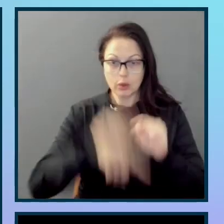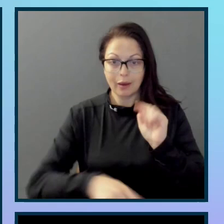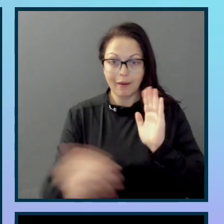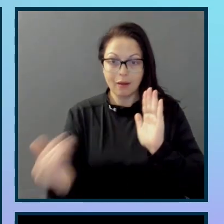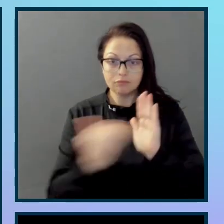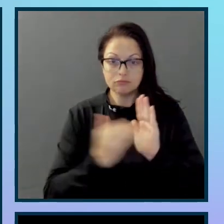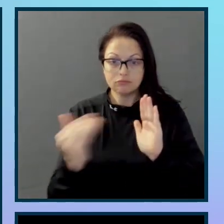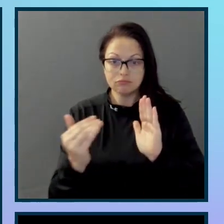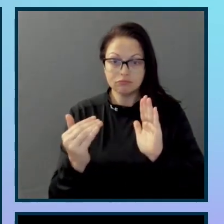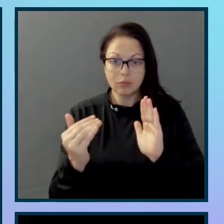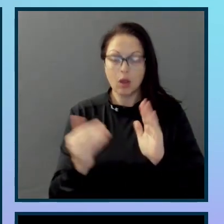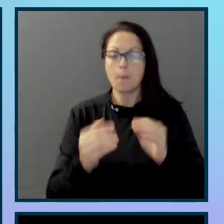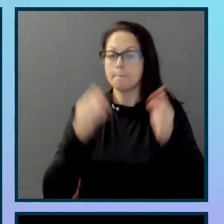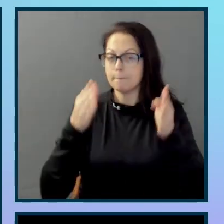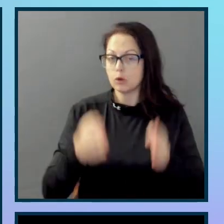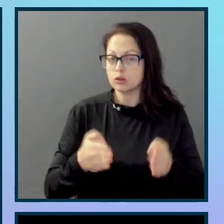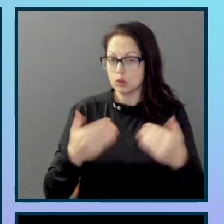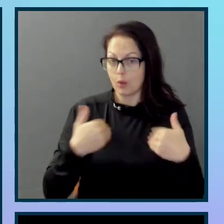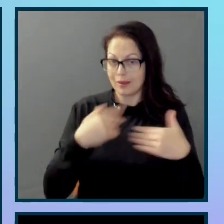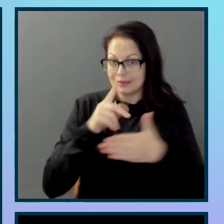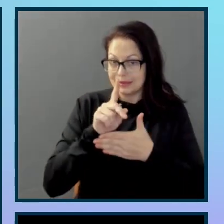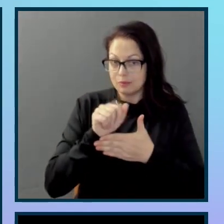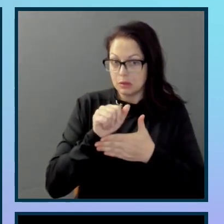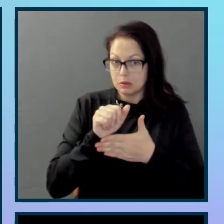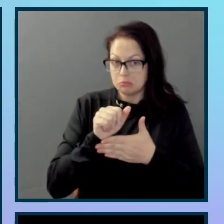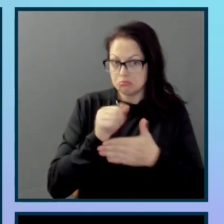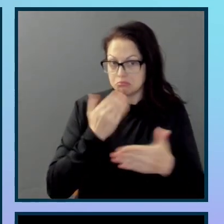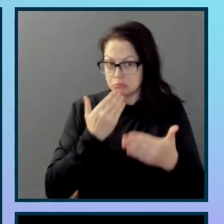disability. So it's probably all good, right?